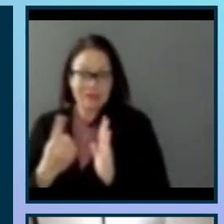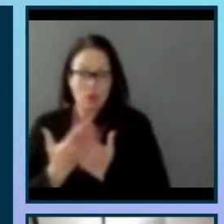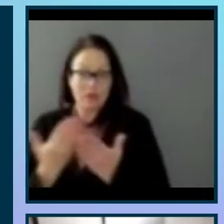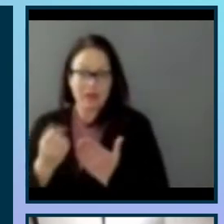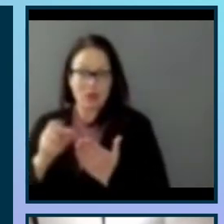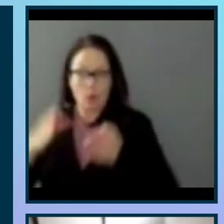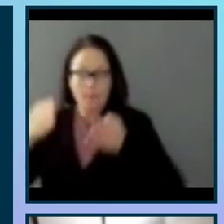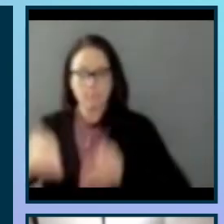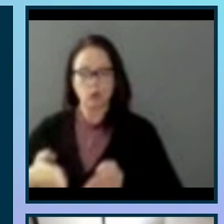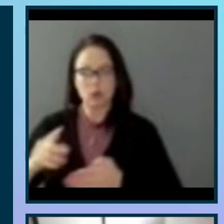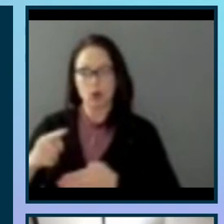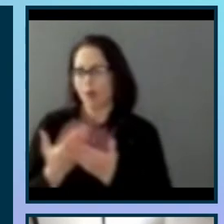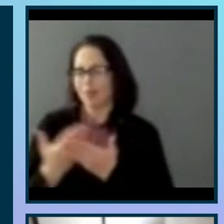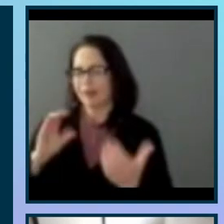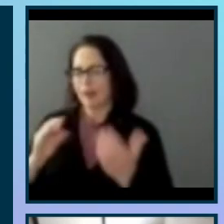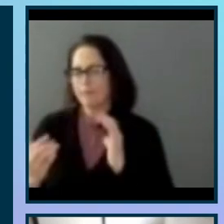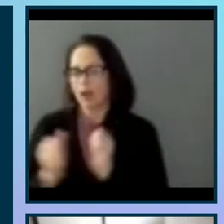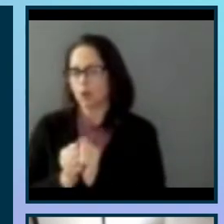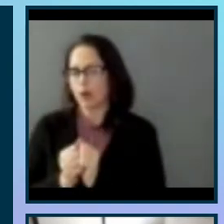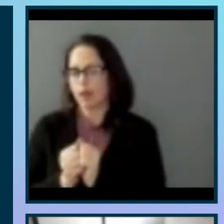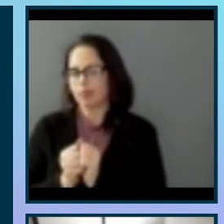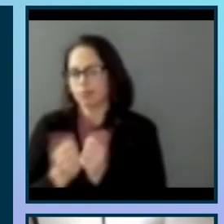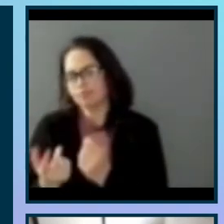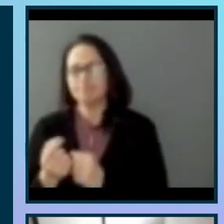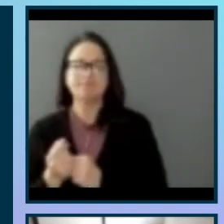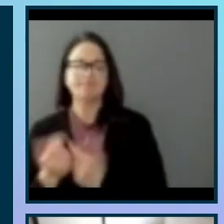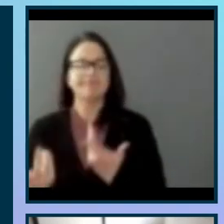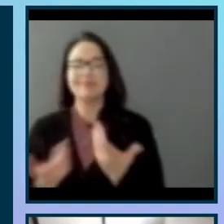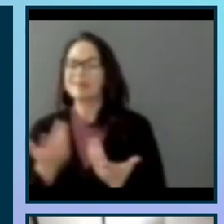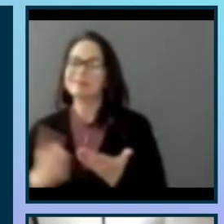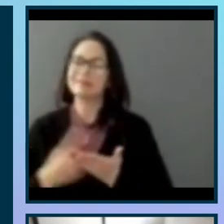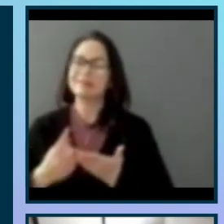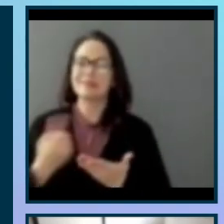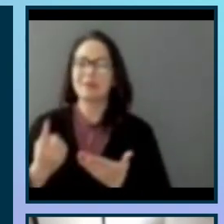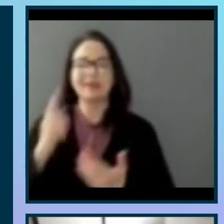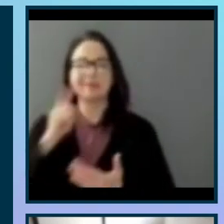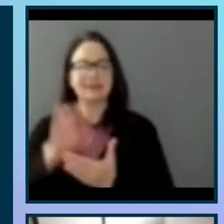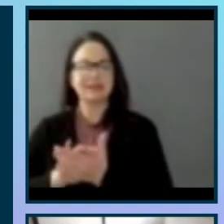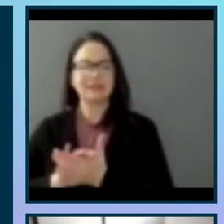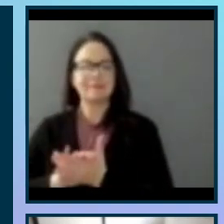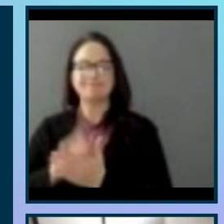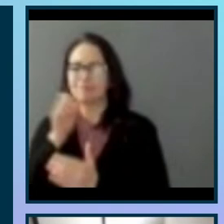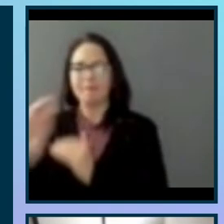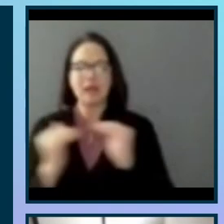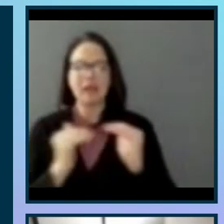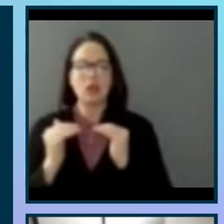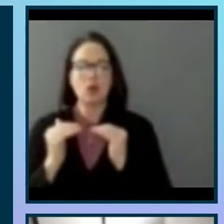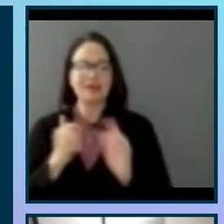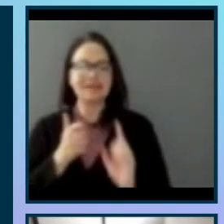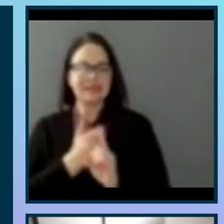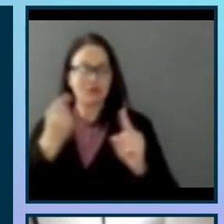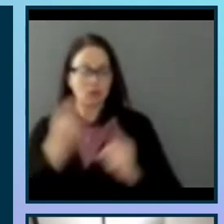compared with another, usually in a way to be considered unfair. Self-correction against implicit or unconscious